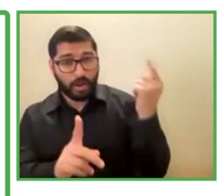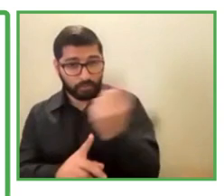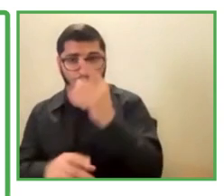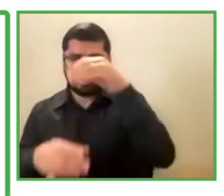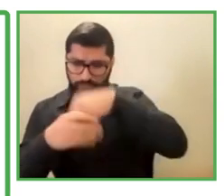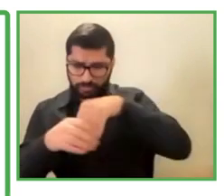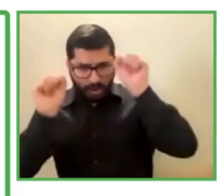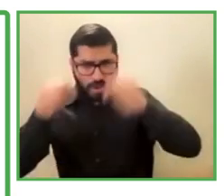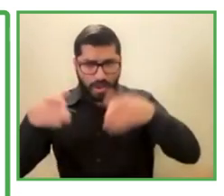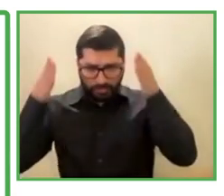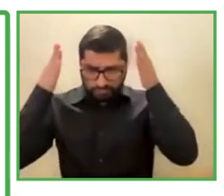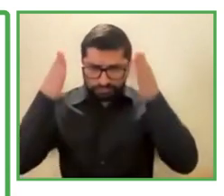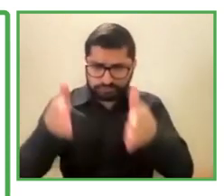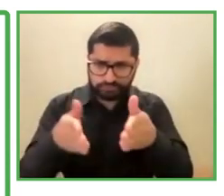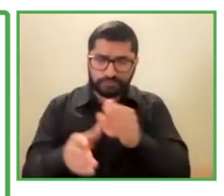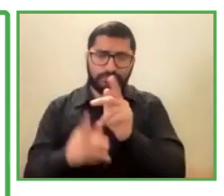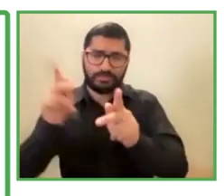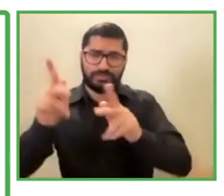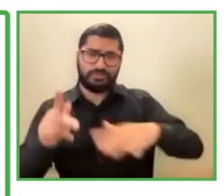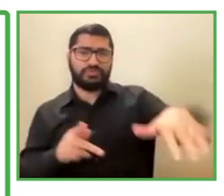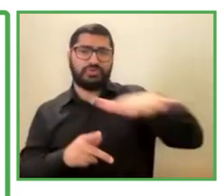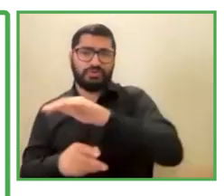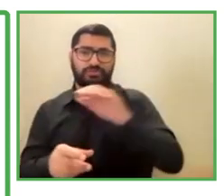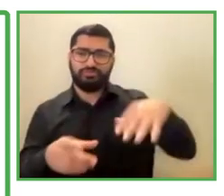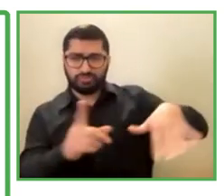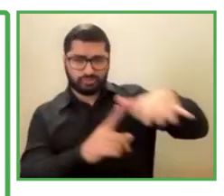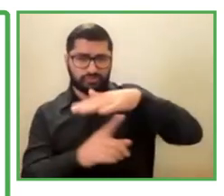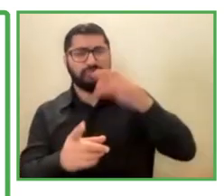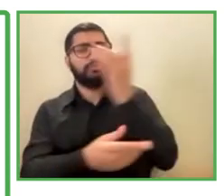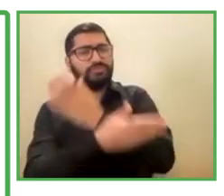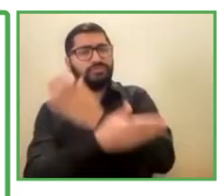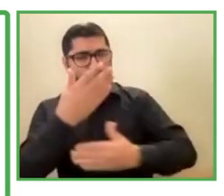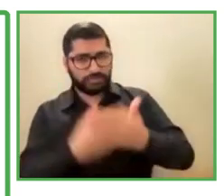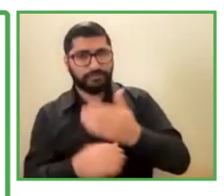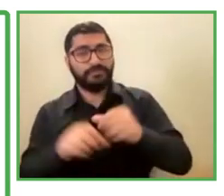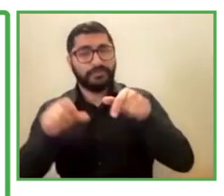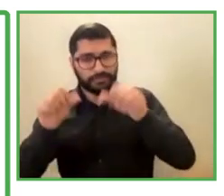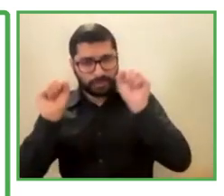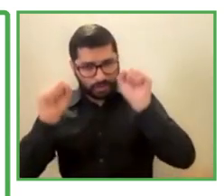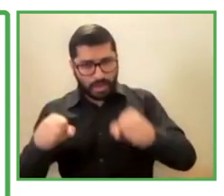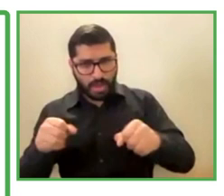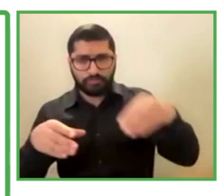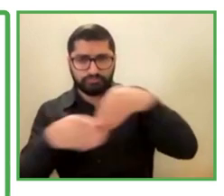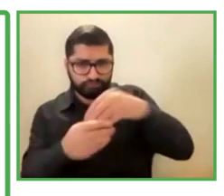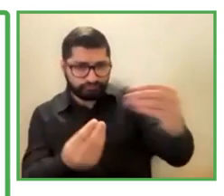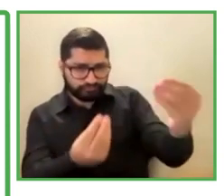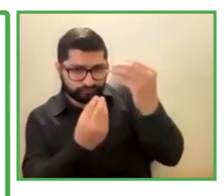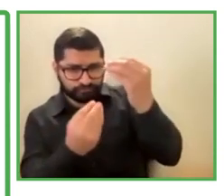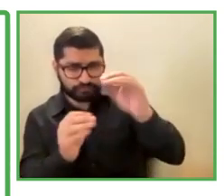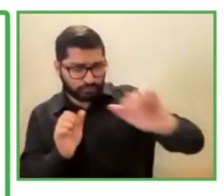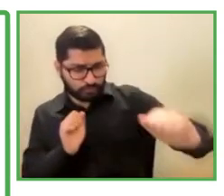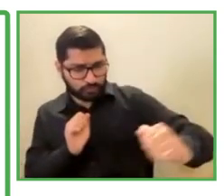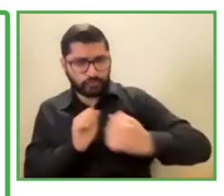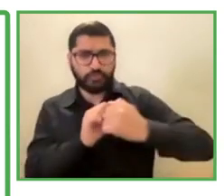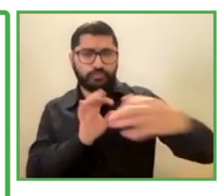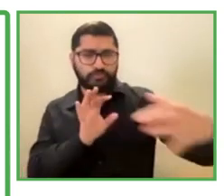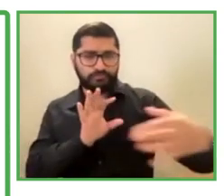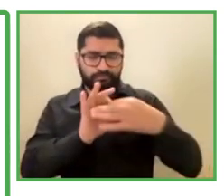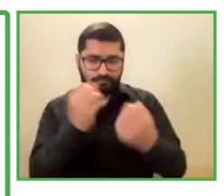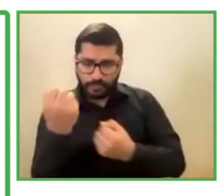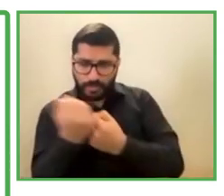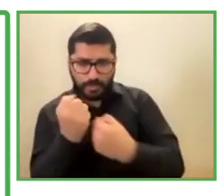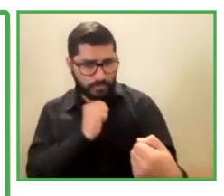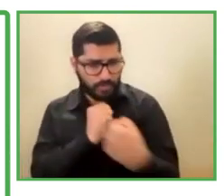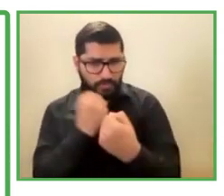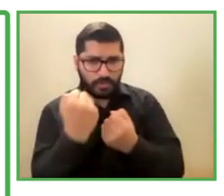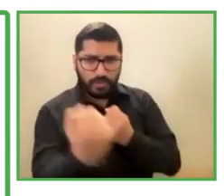important to listen to people that live with disabilities and to learn together and to support or